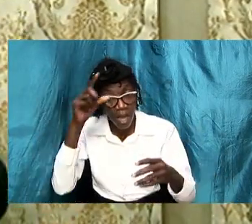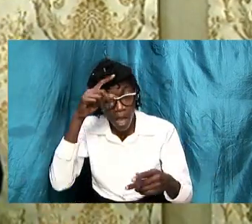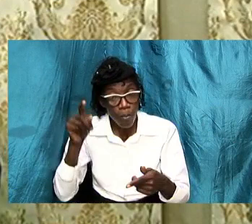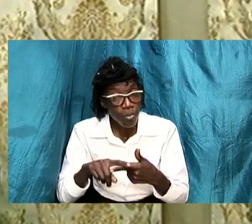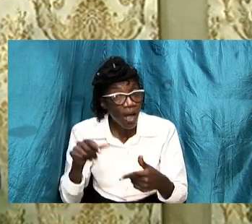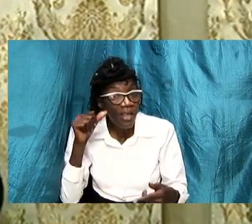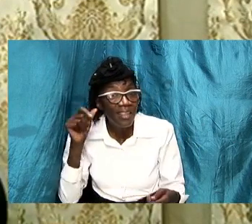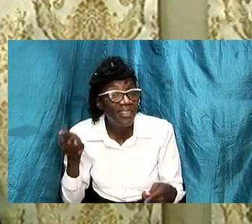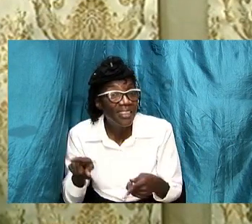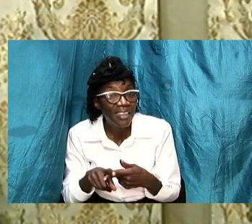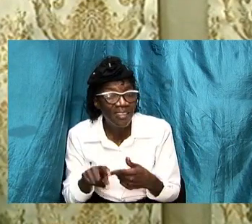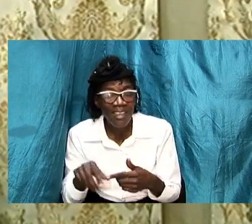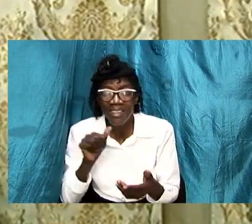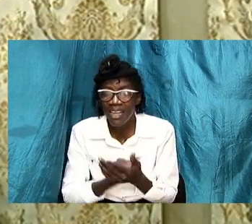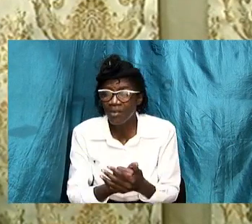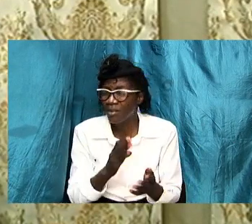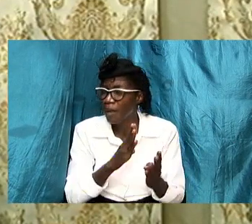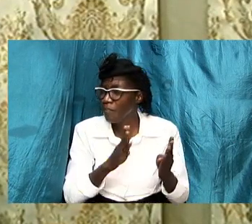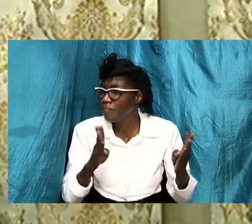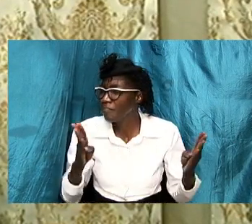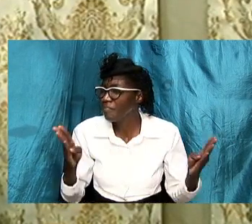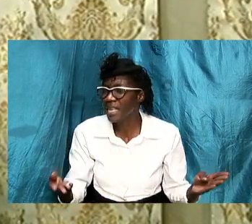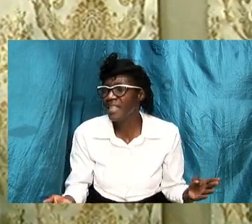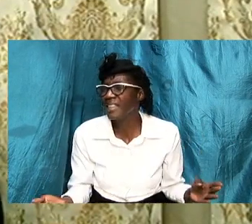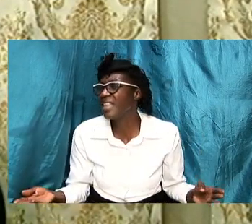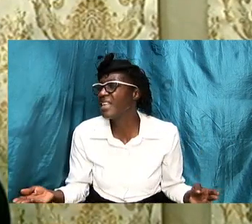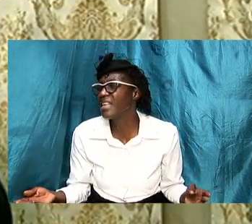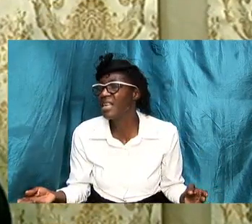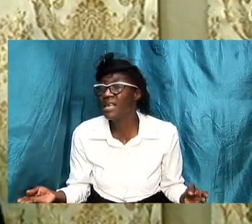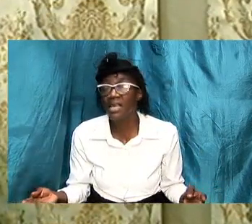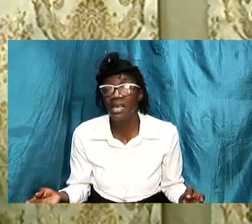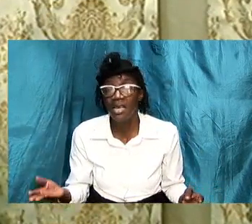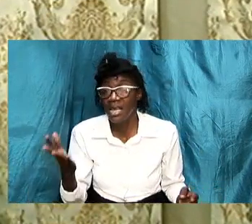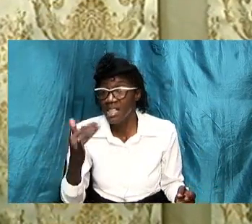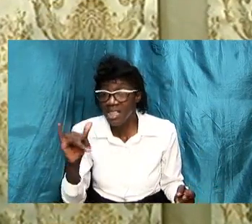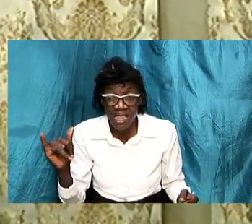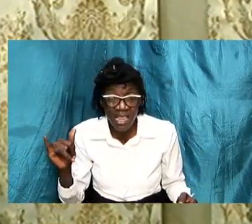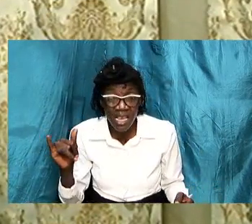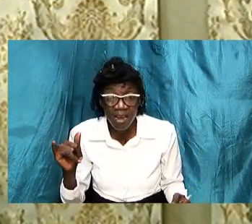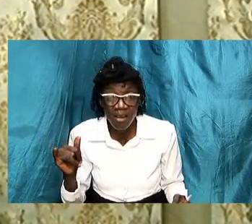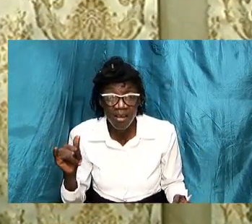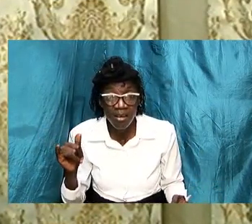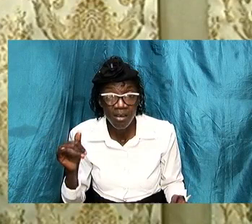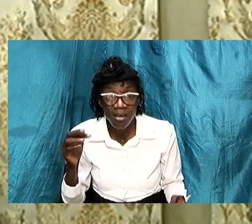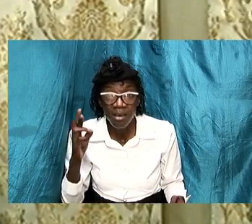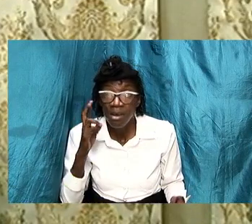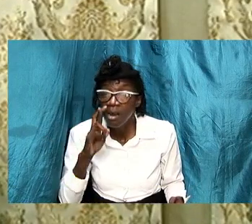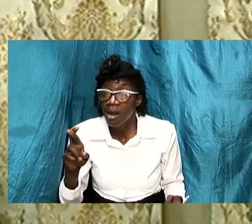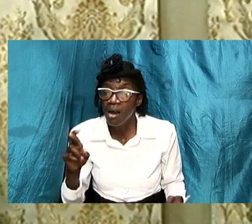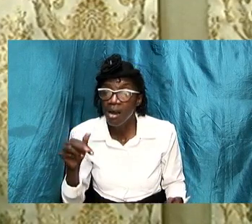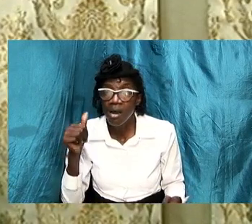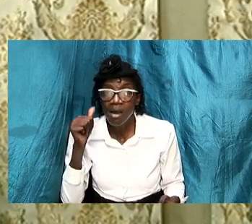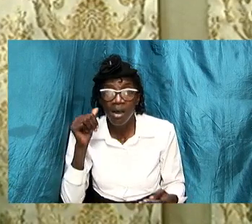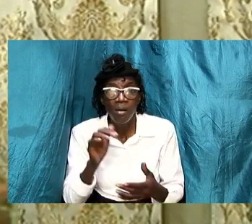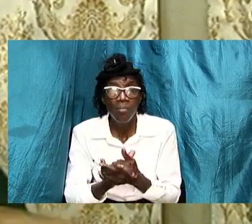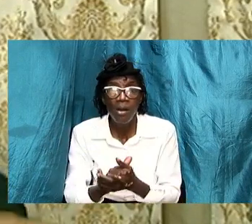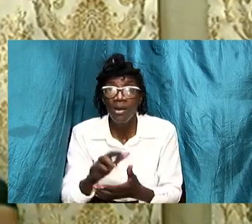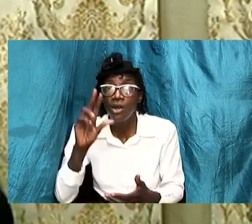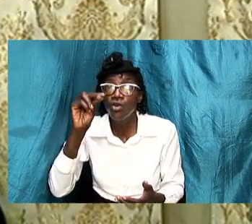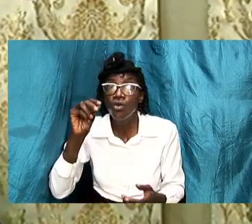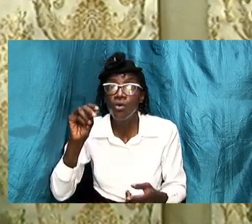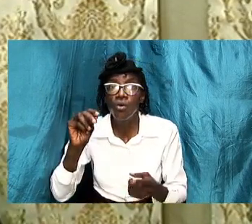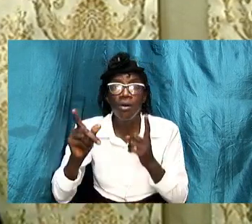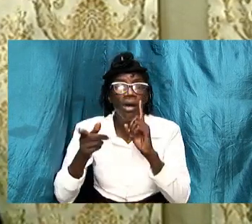that was a big event and there were no married and no communication at that